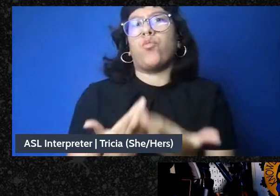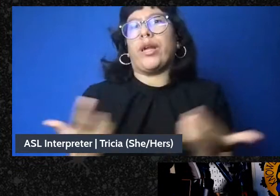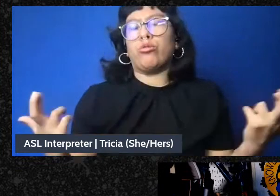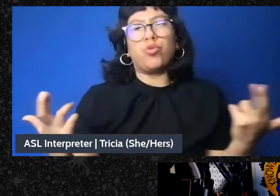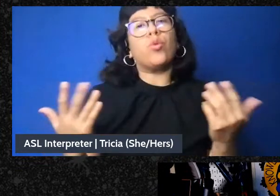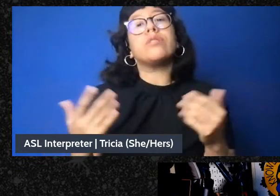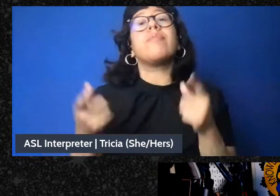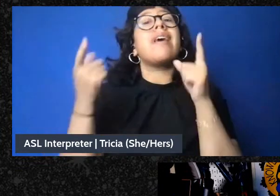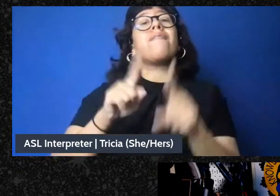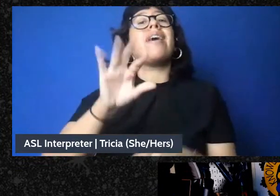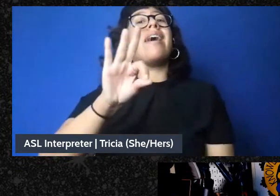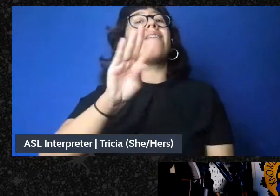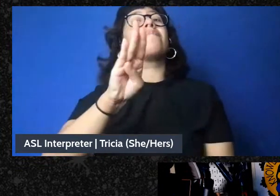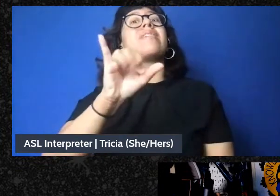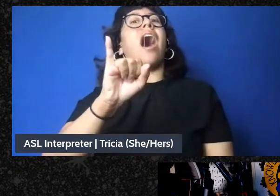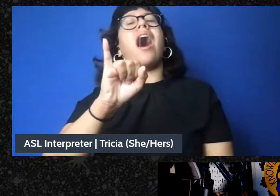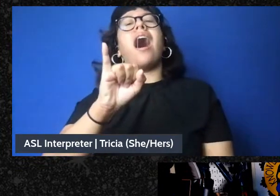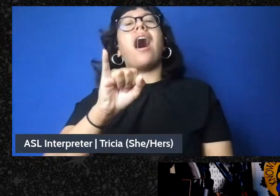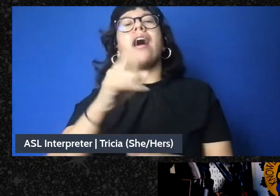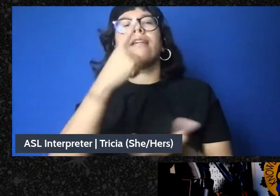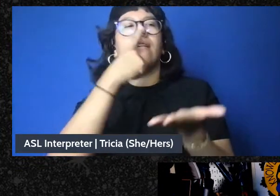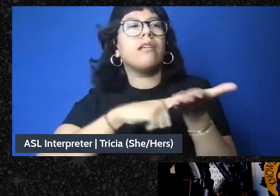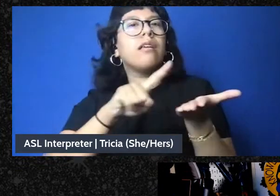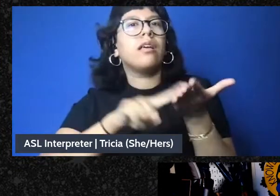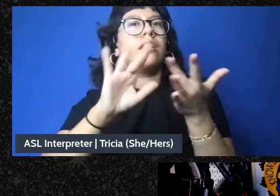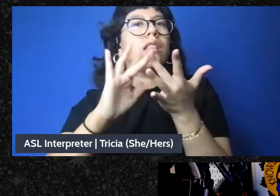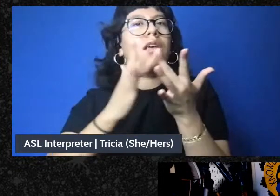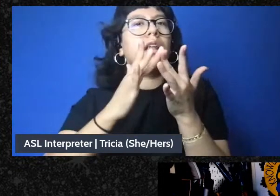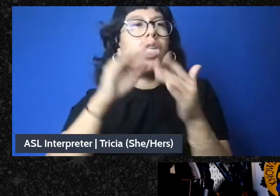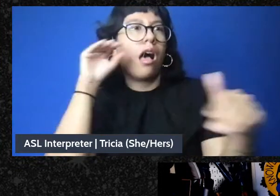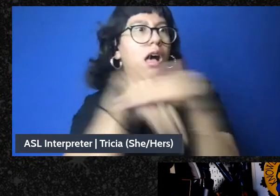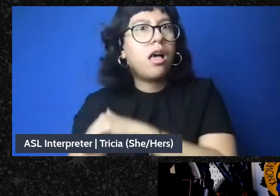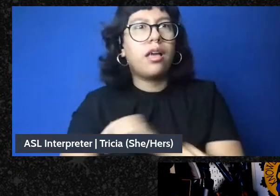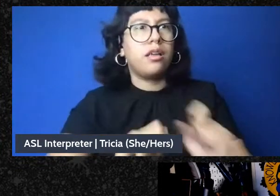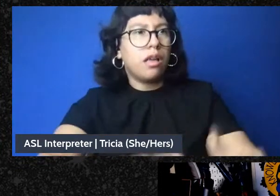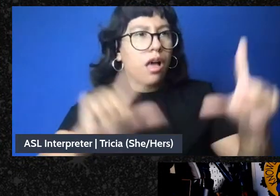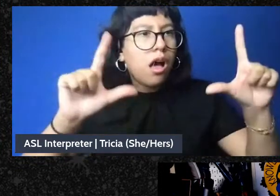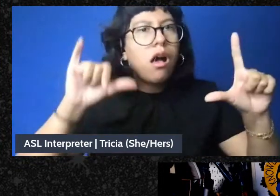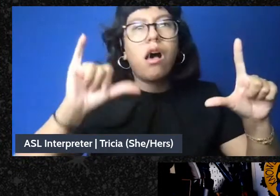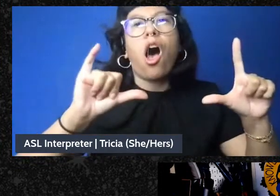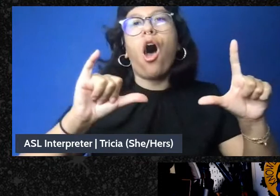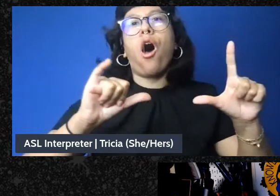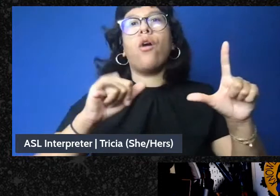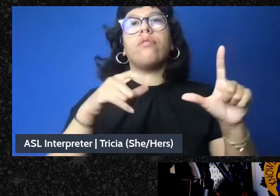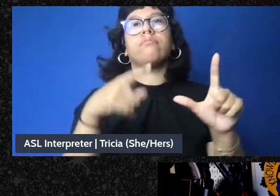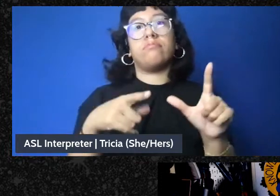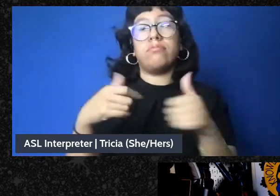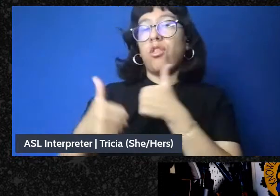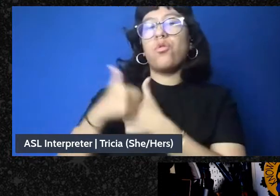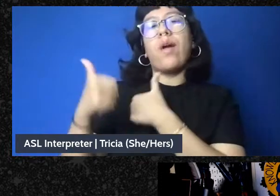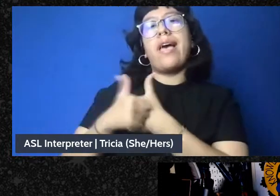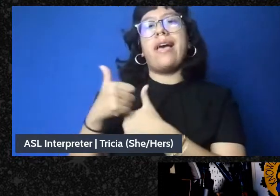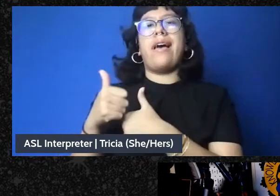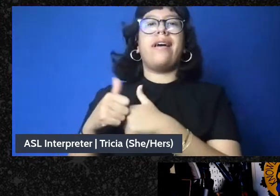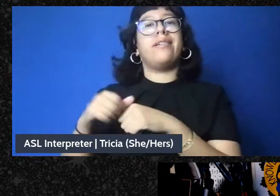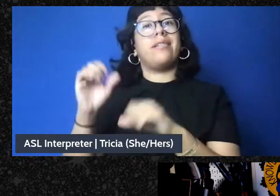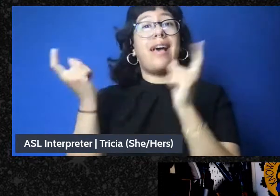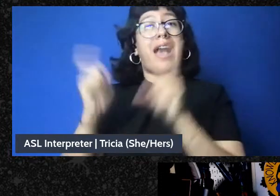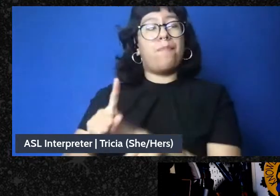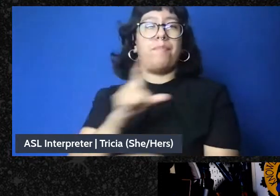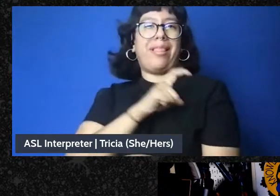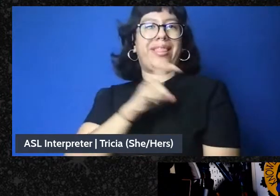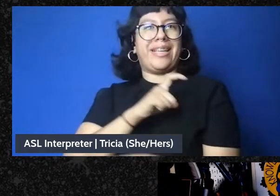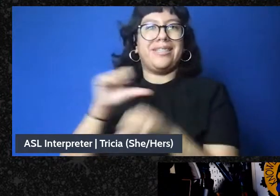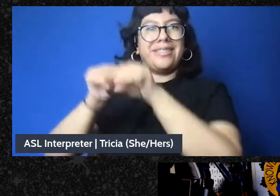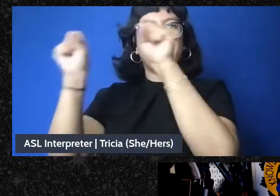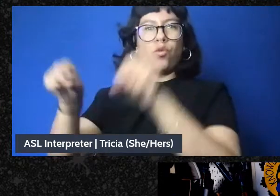infiltrated his private chat and charged him with threatening to burn down a police station. He was held in pretrial detention since last